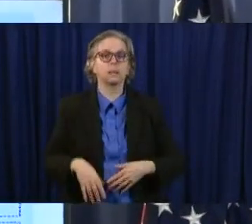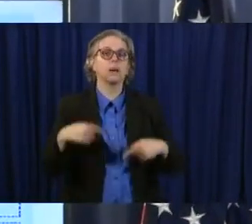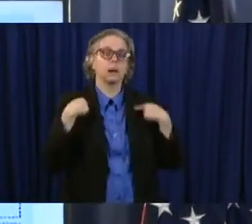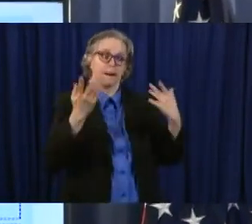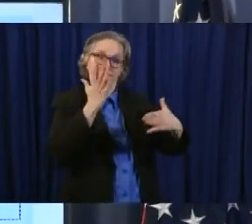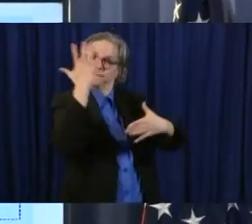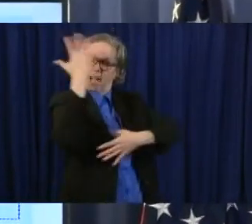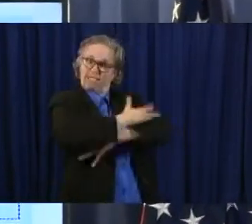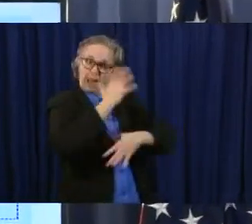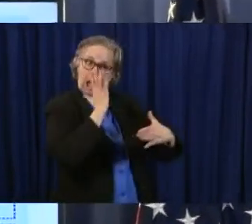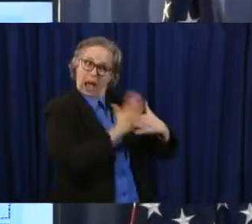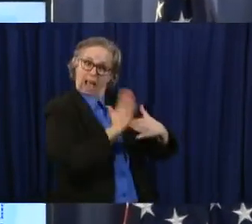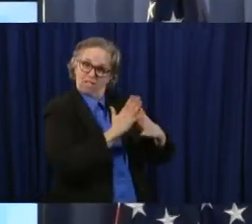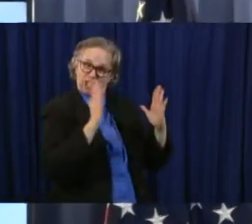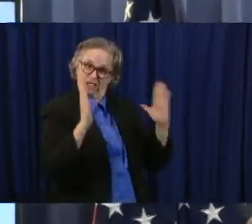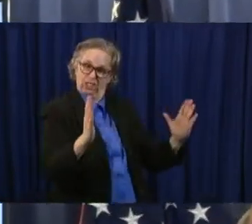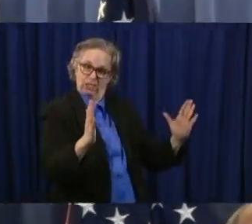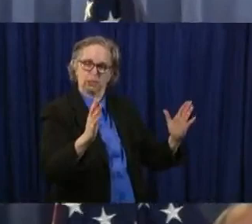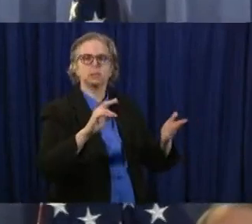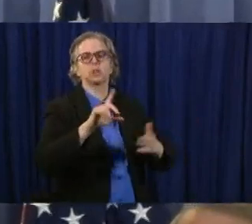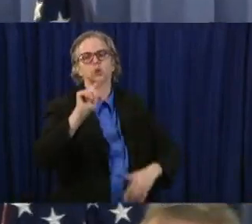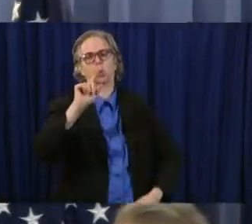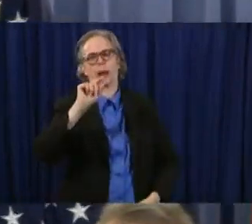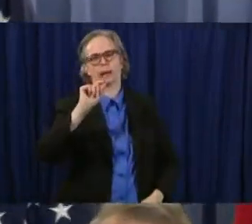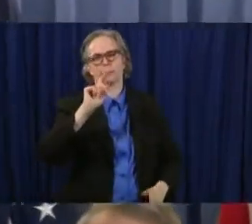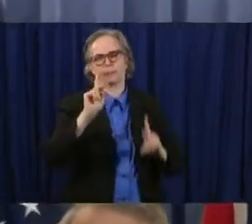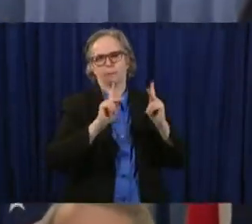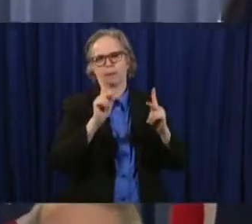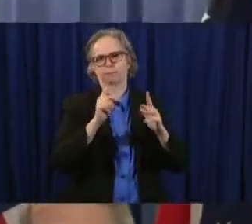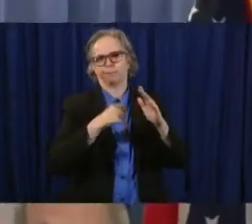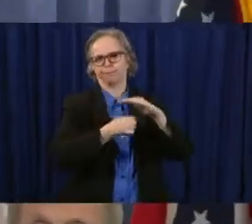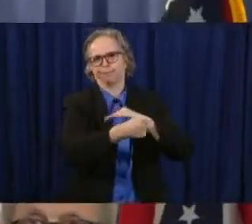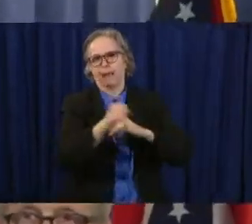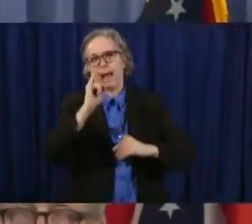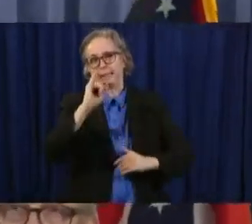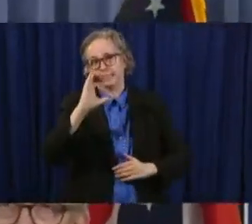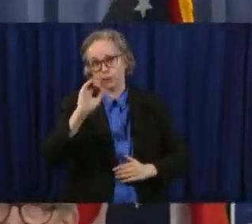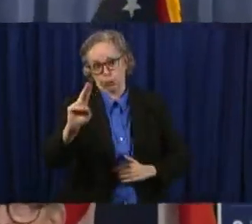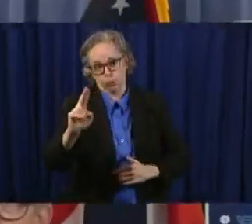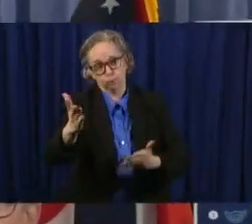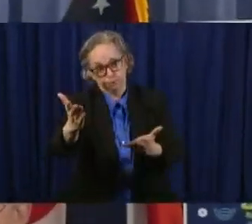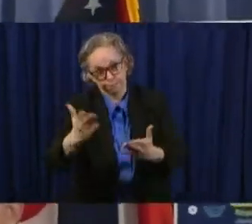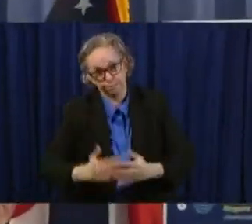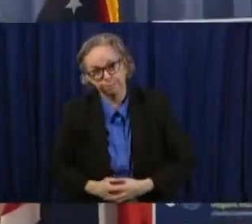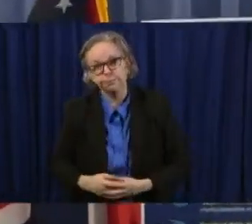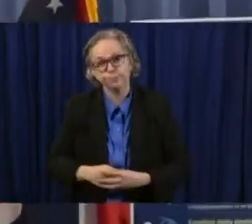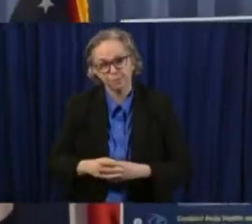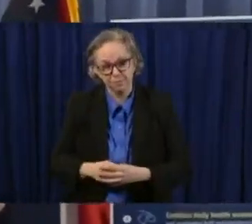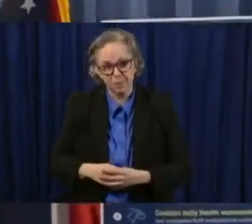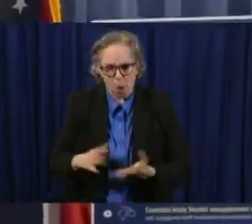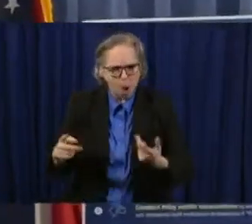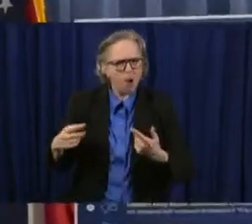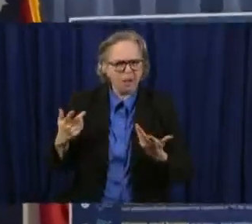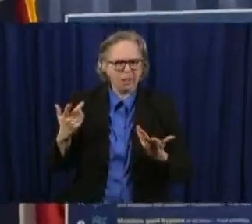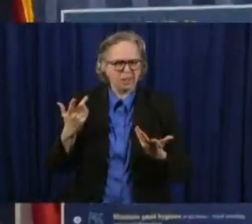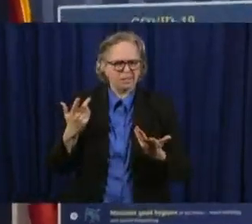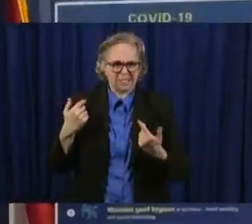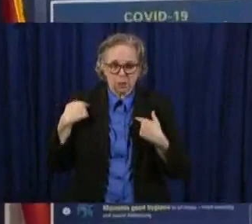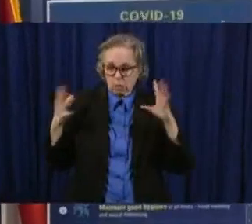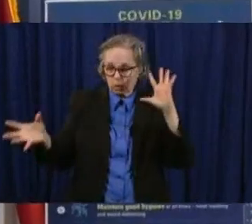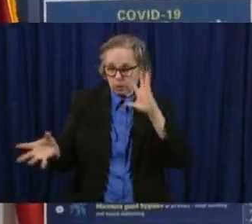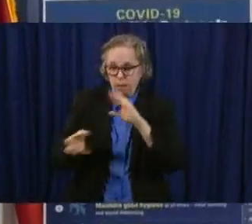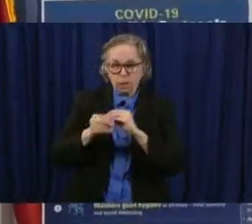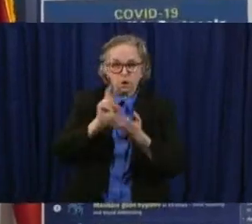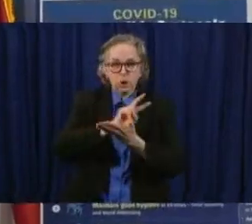has made a difference. Now we're not there. We haven't had two weeks coming down. Uh, but we're moving,